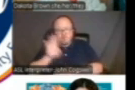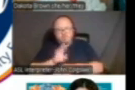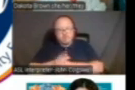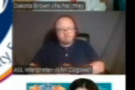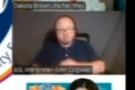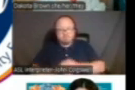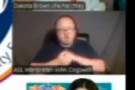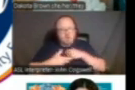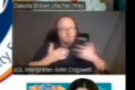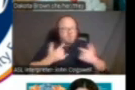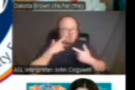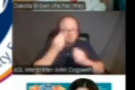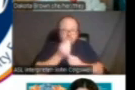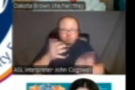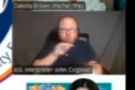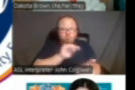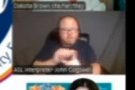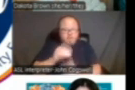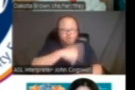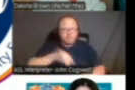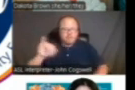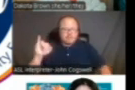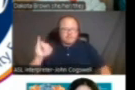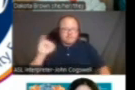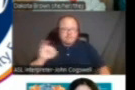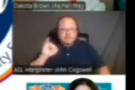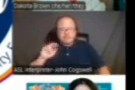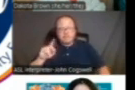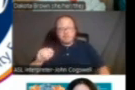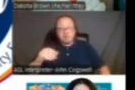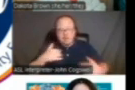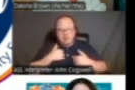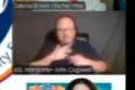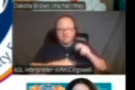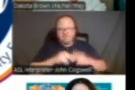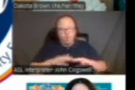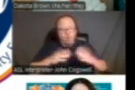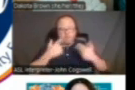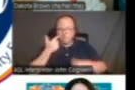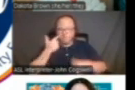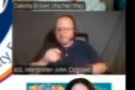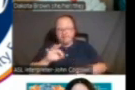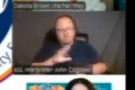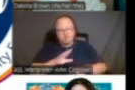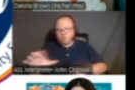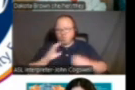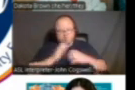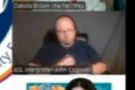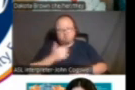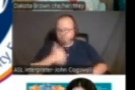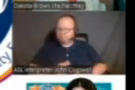wanted to remind you that Indio has this facility open to any of your consumers.